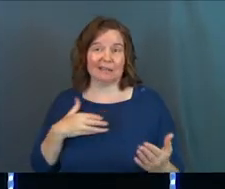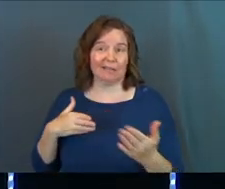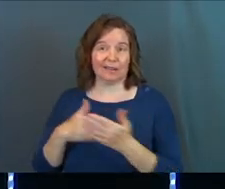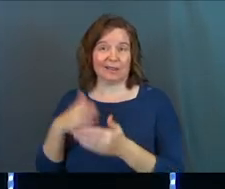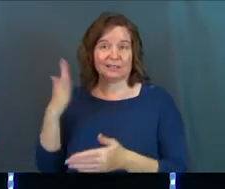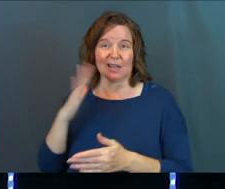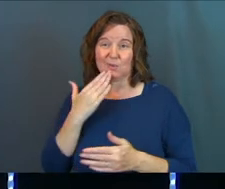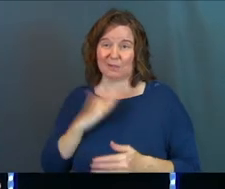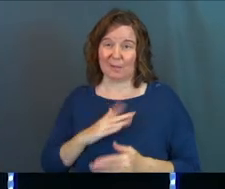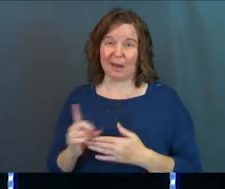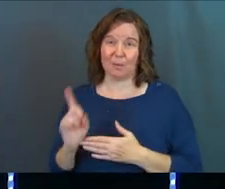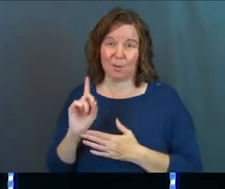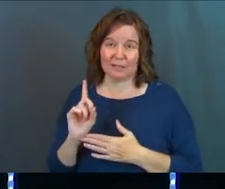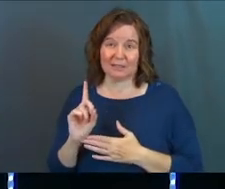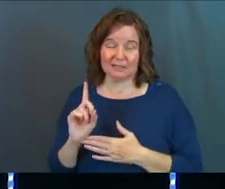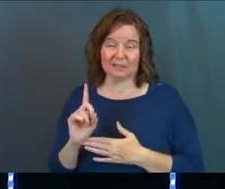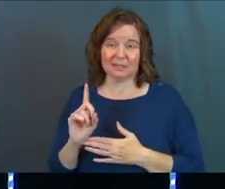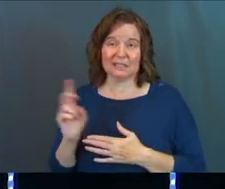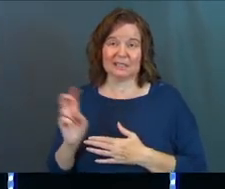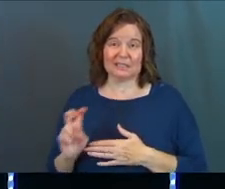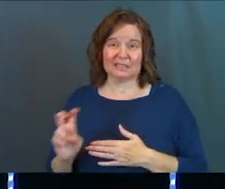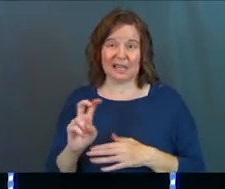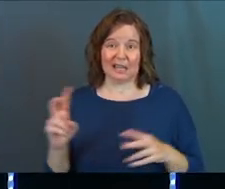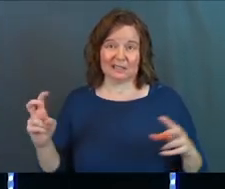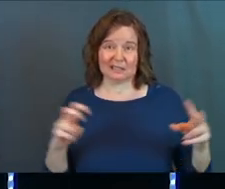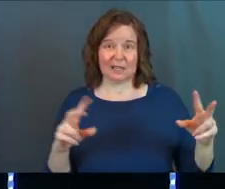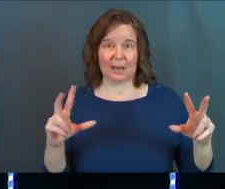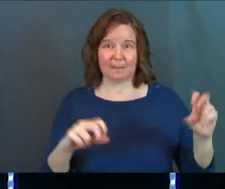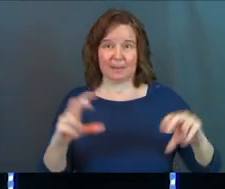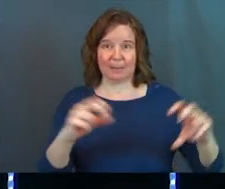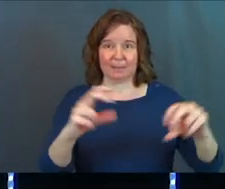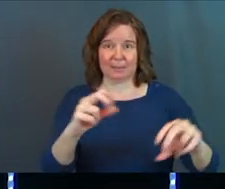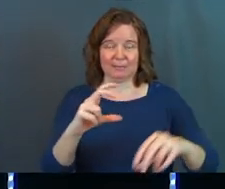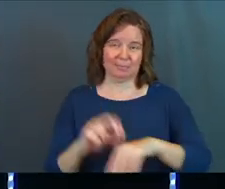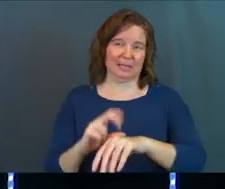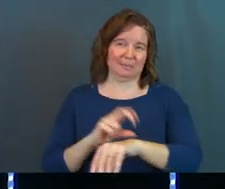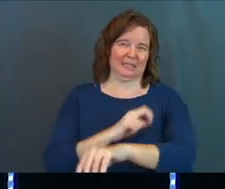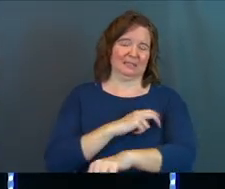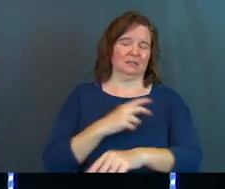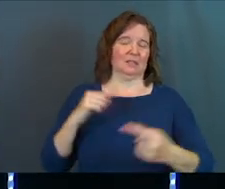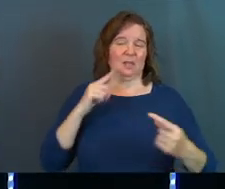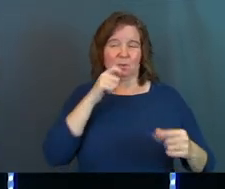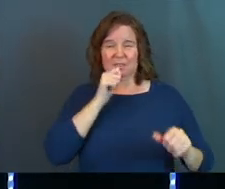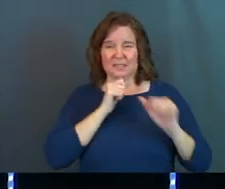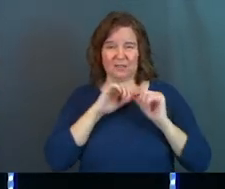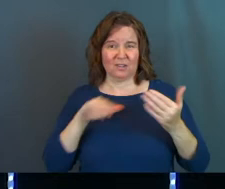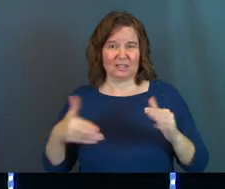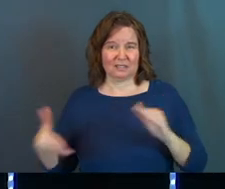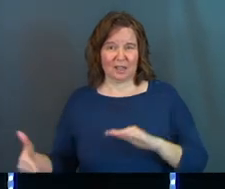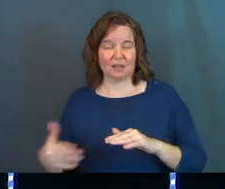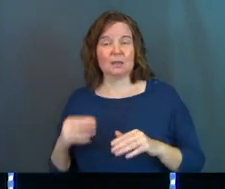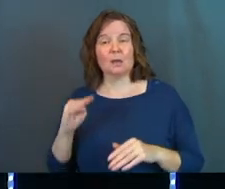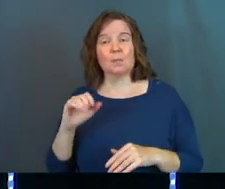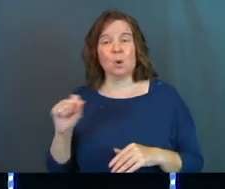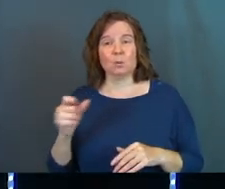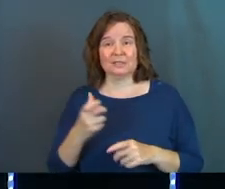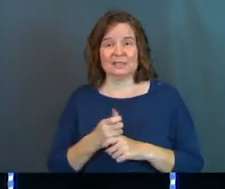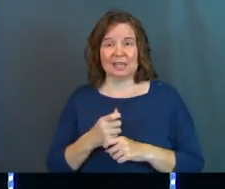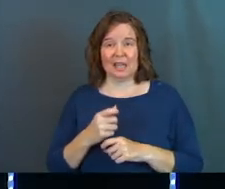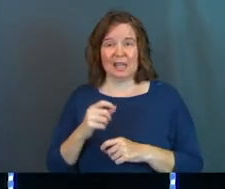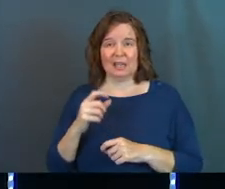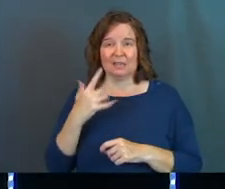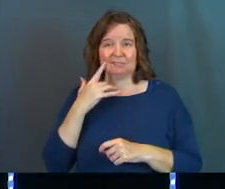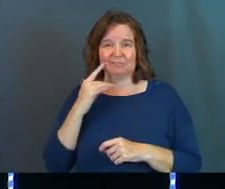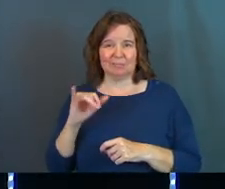God. It was a bad moment. Snakes came in and bit them. They were suffering. They were dying. Moses takes this